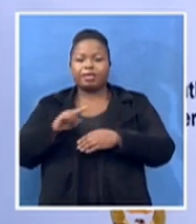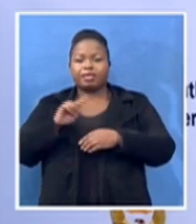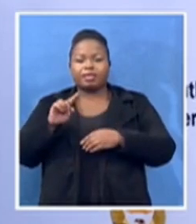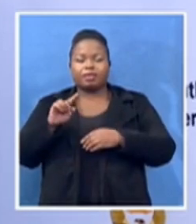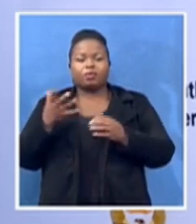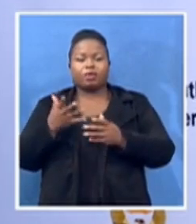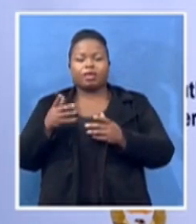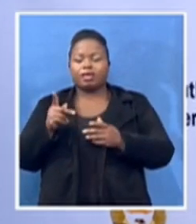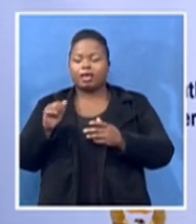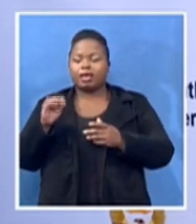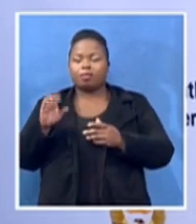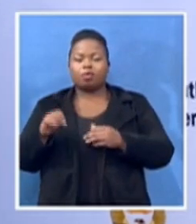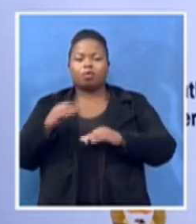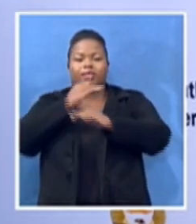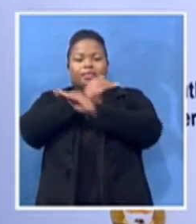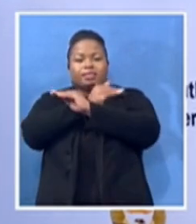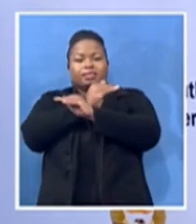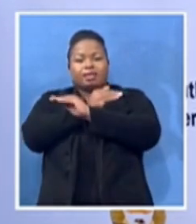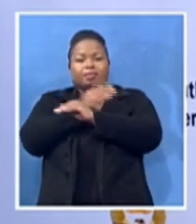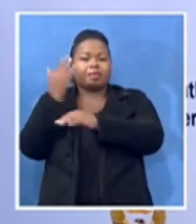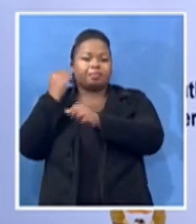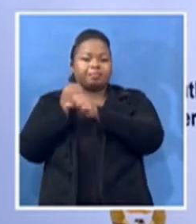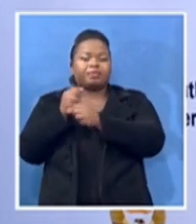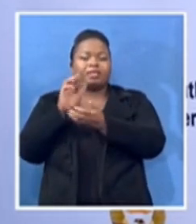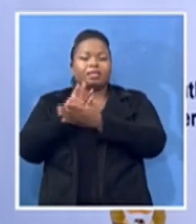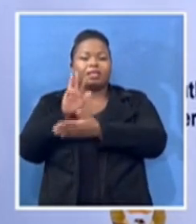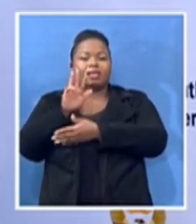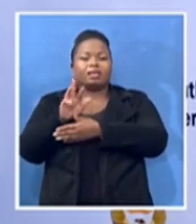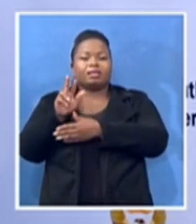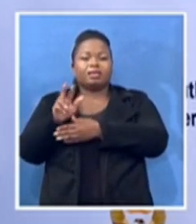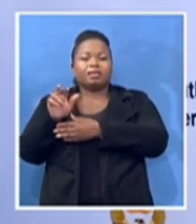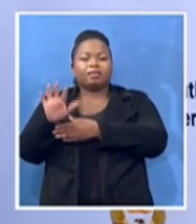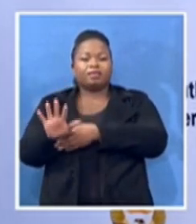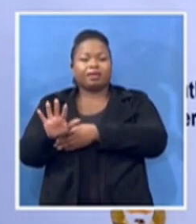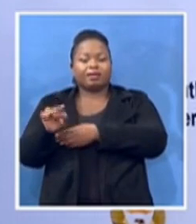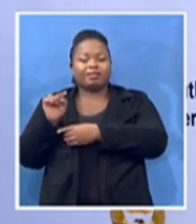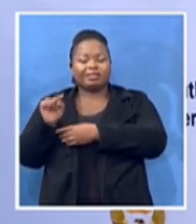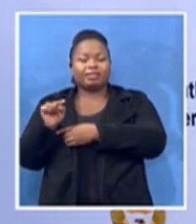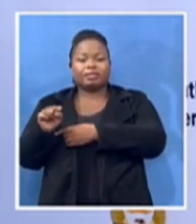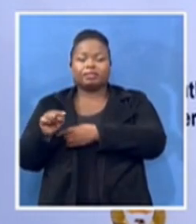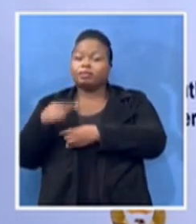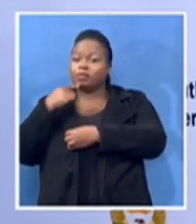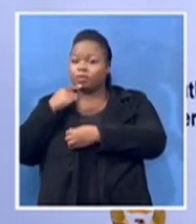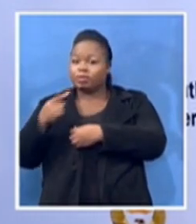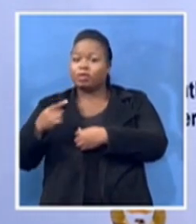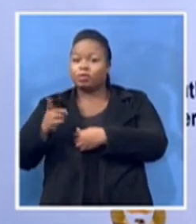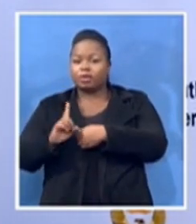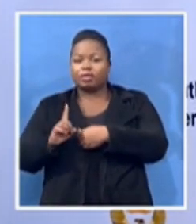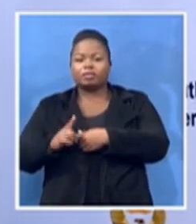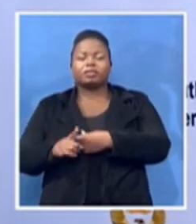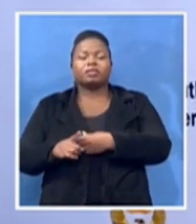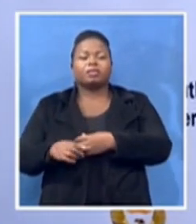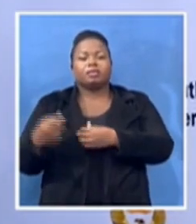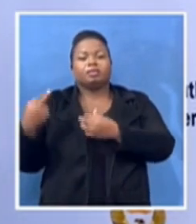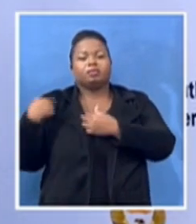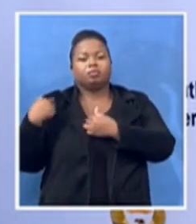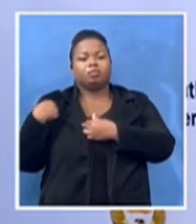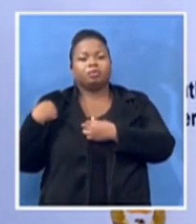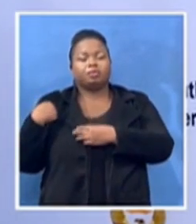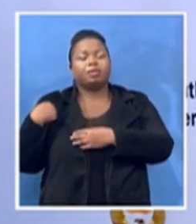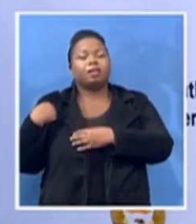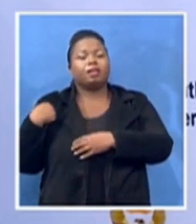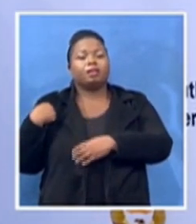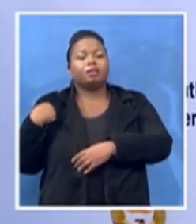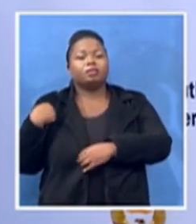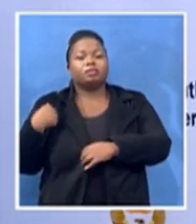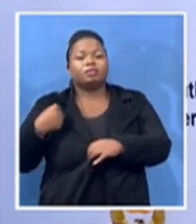he actually mentioned that it is the task he actually issued a car on call to render